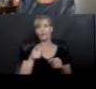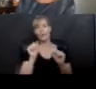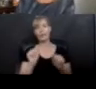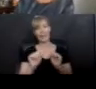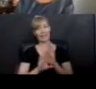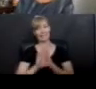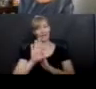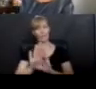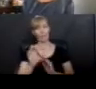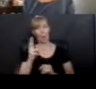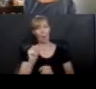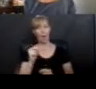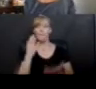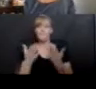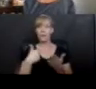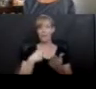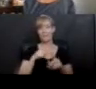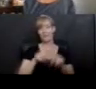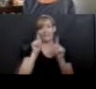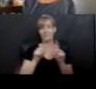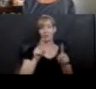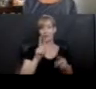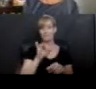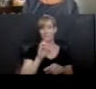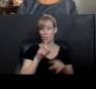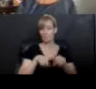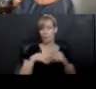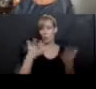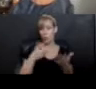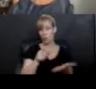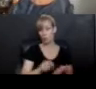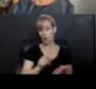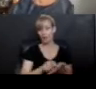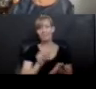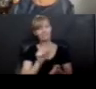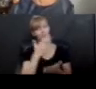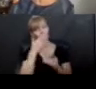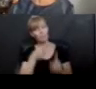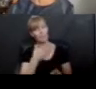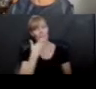a different voice for different things that you write, right? I love that. Thank you for bringing that up.